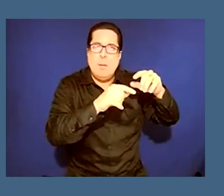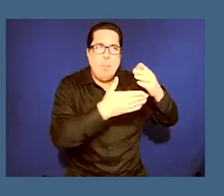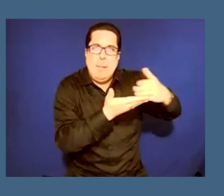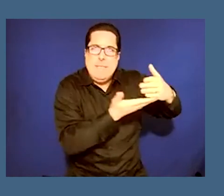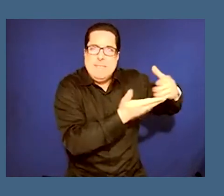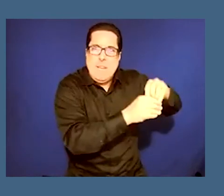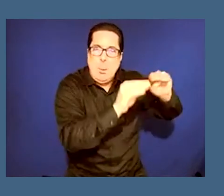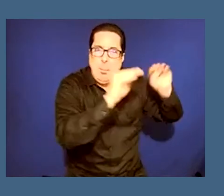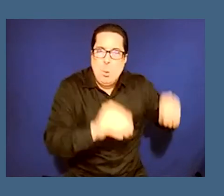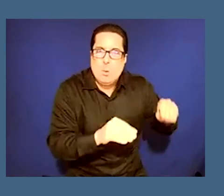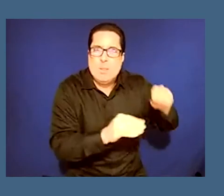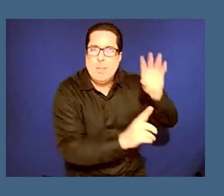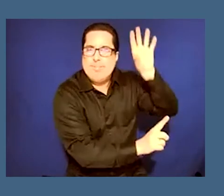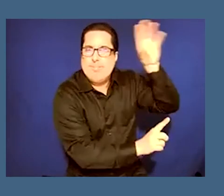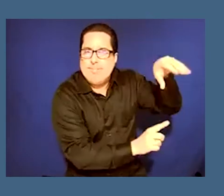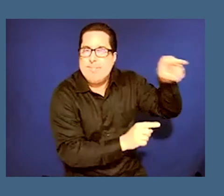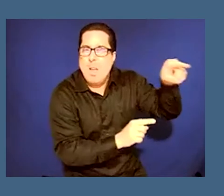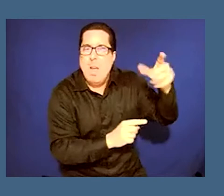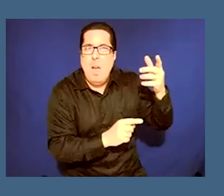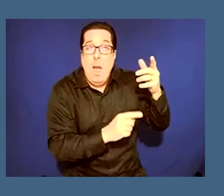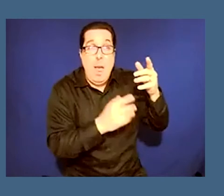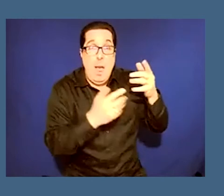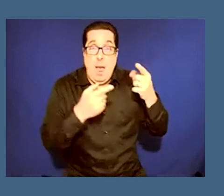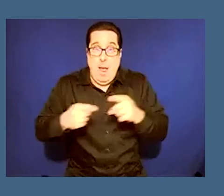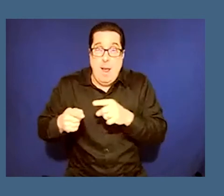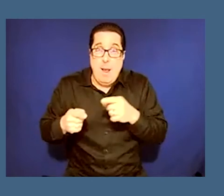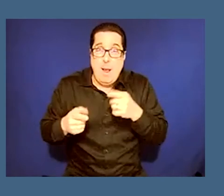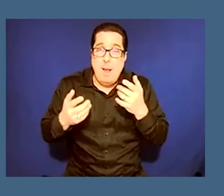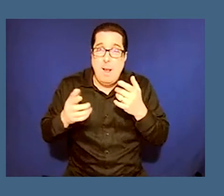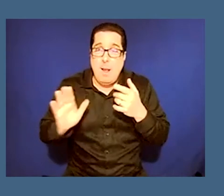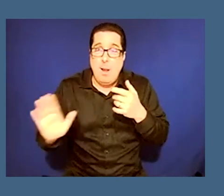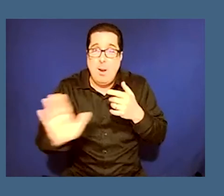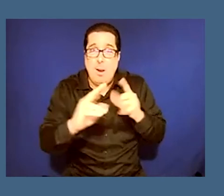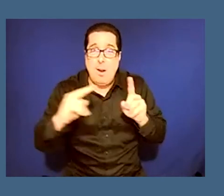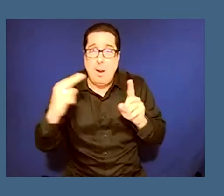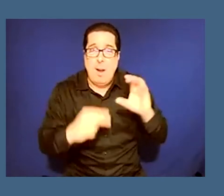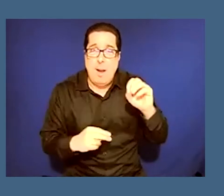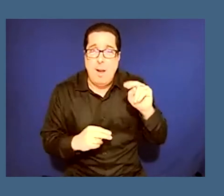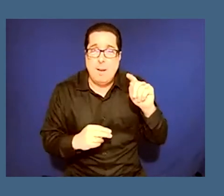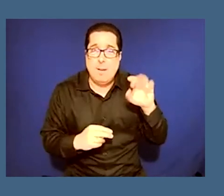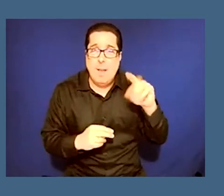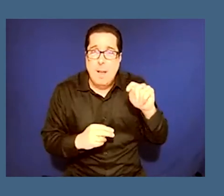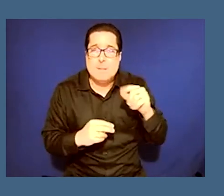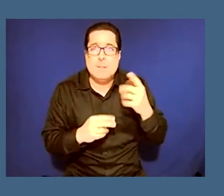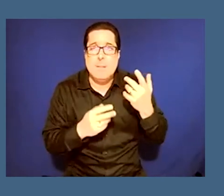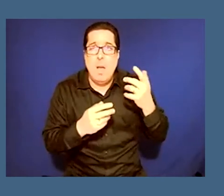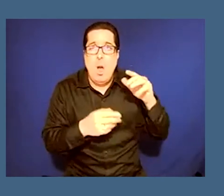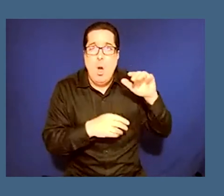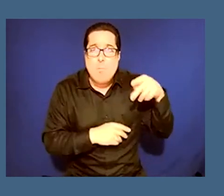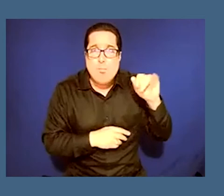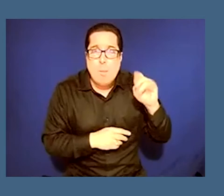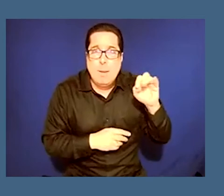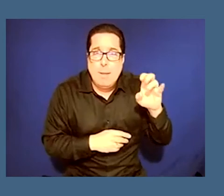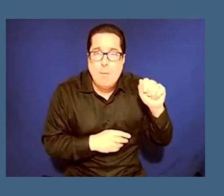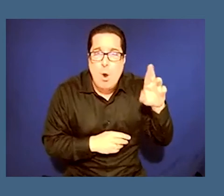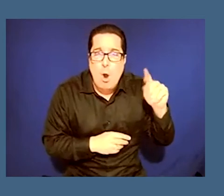think there's context as well how are we labeling this far i mean there are terms that you mentioned like primitive art outsider art